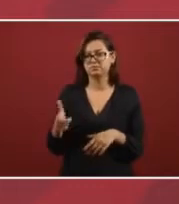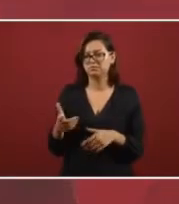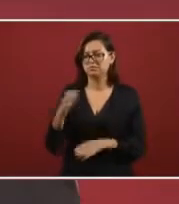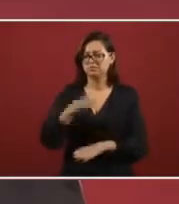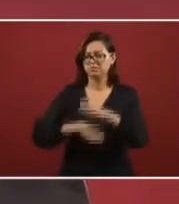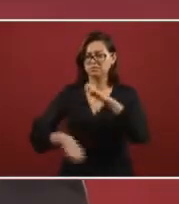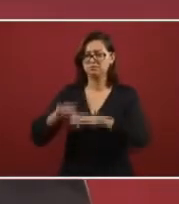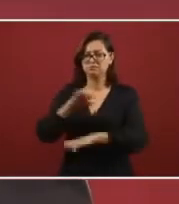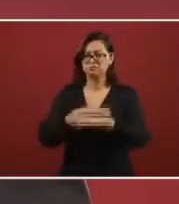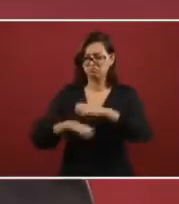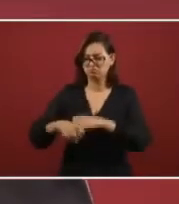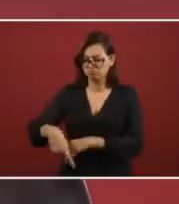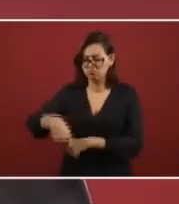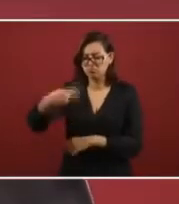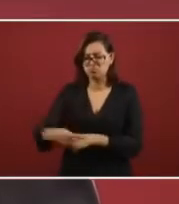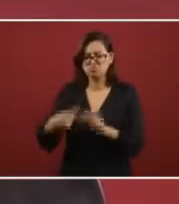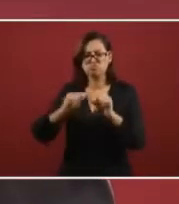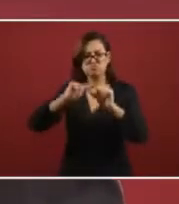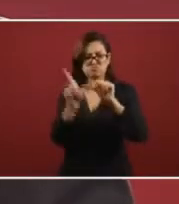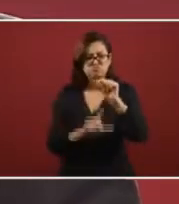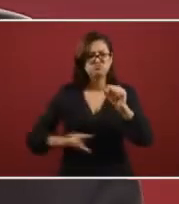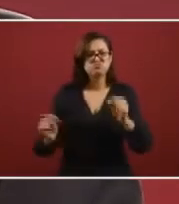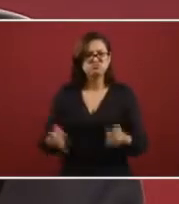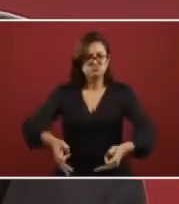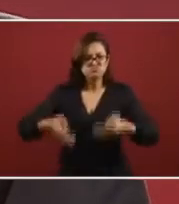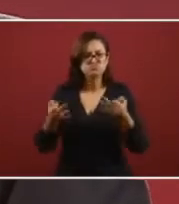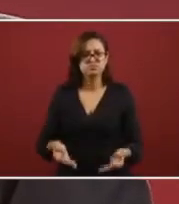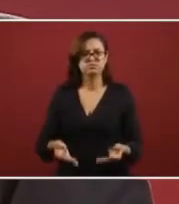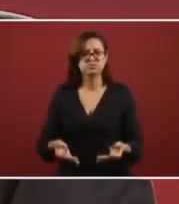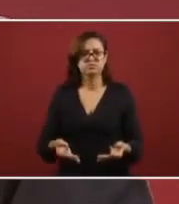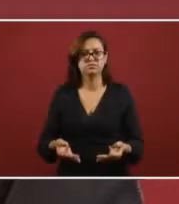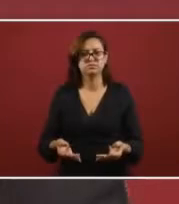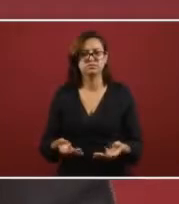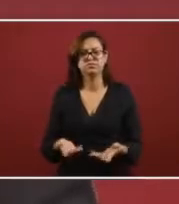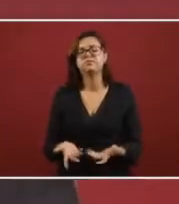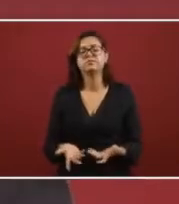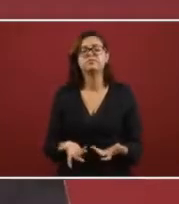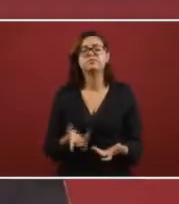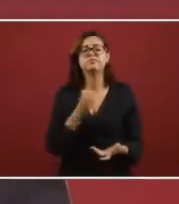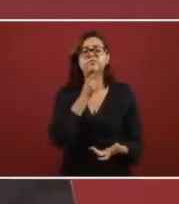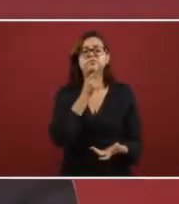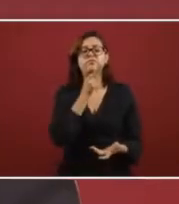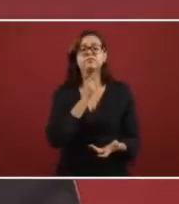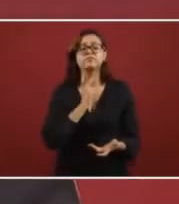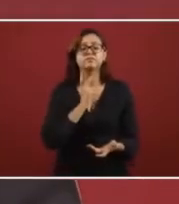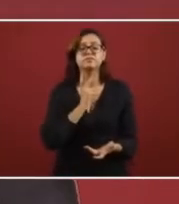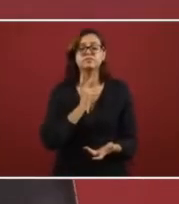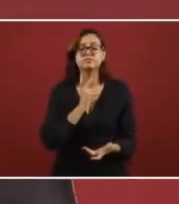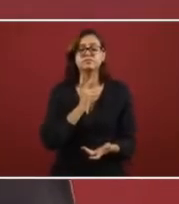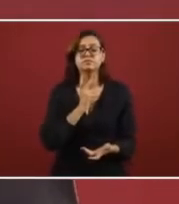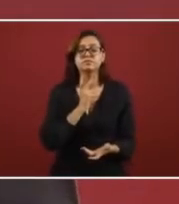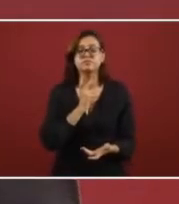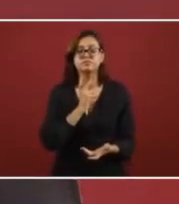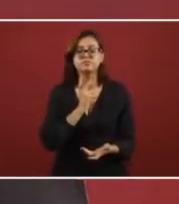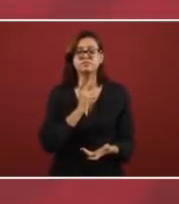which is a public it belongs to the nation the petroleum